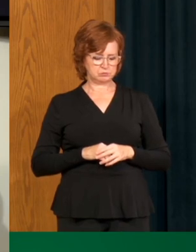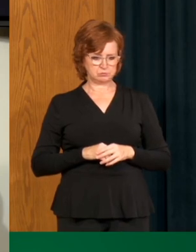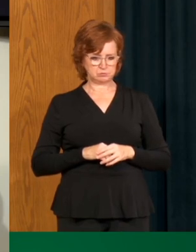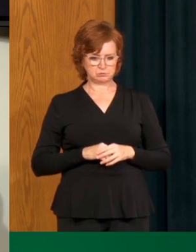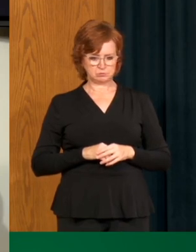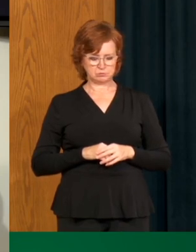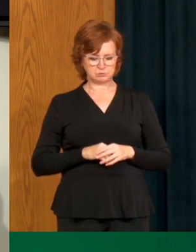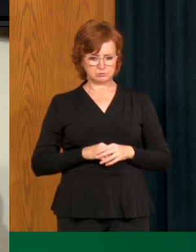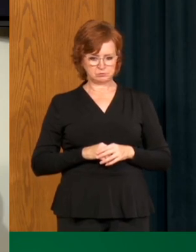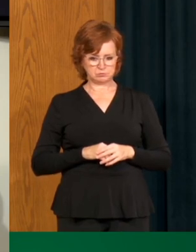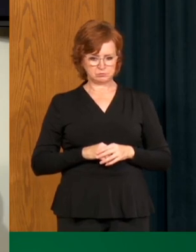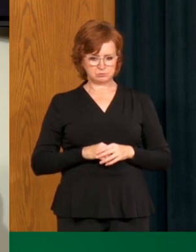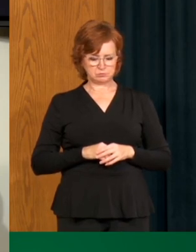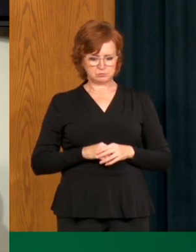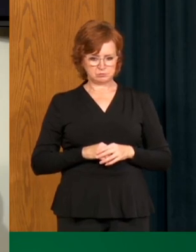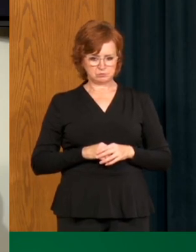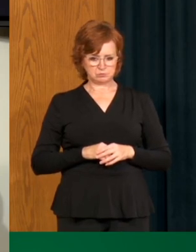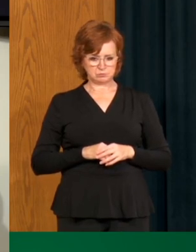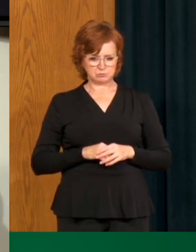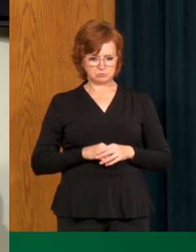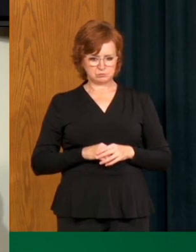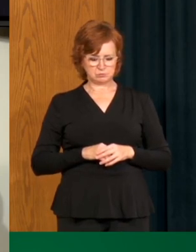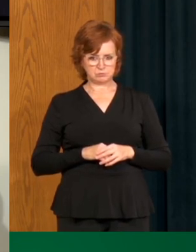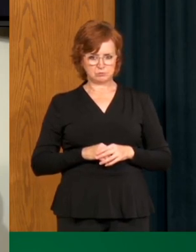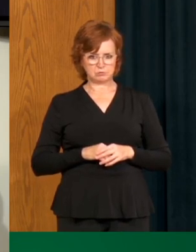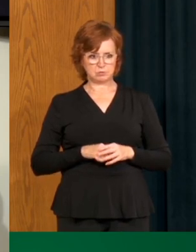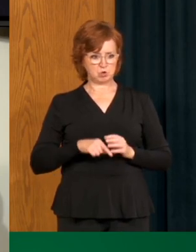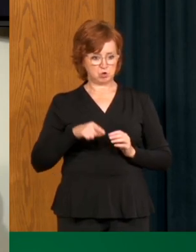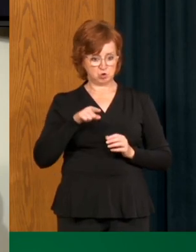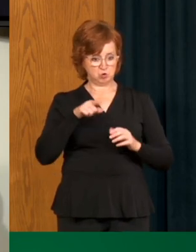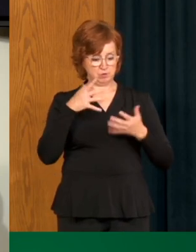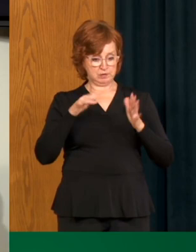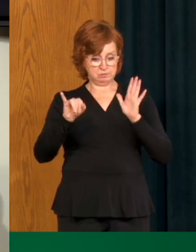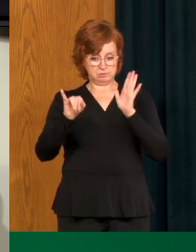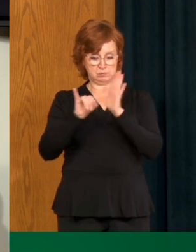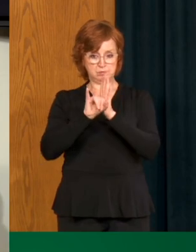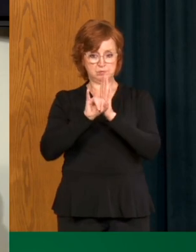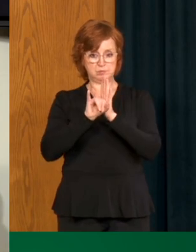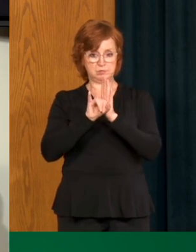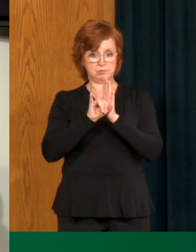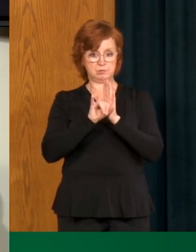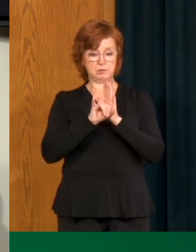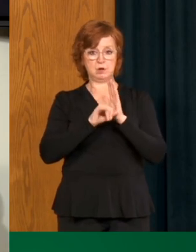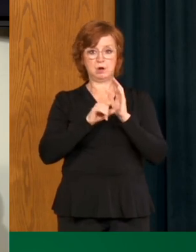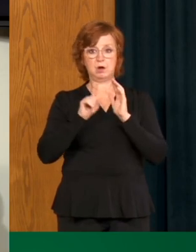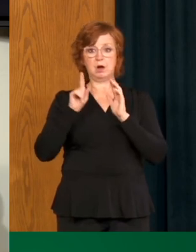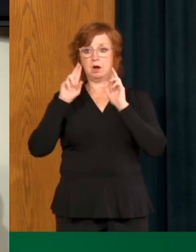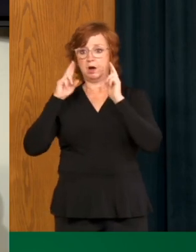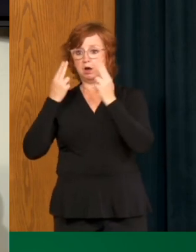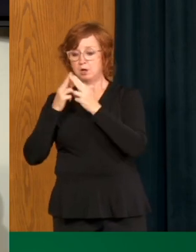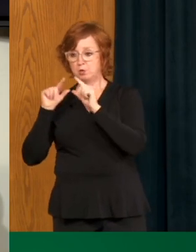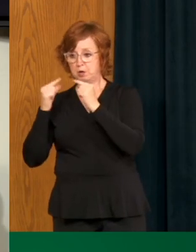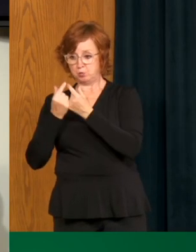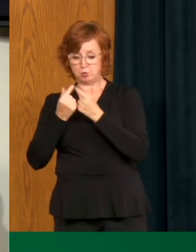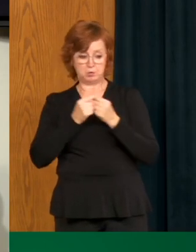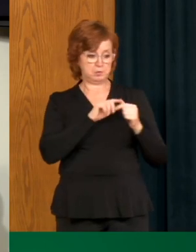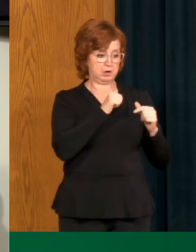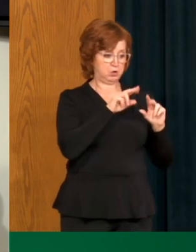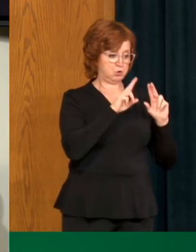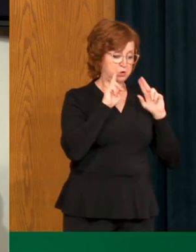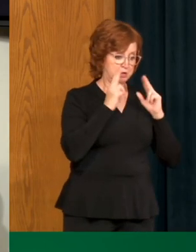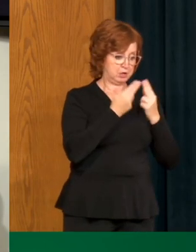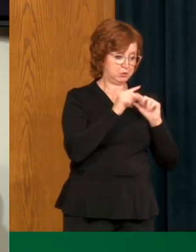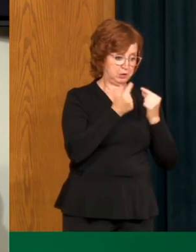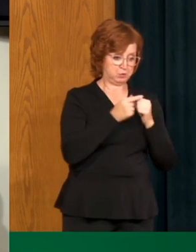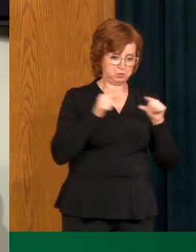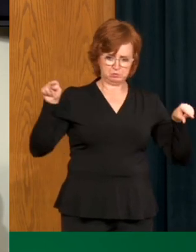to pinpoint yet exactly where this spread came from. Was it, uh, between, between communities, some sort of event? Because like